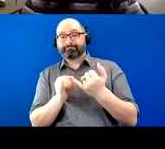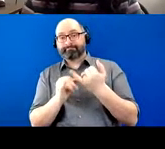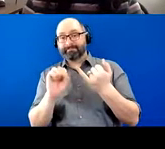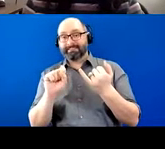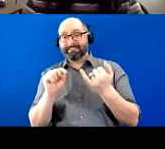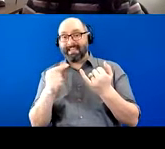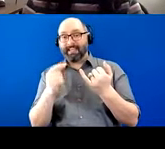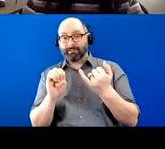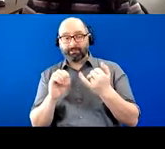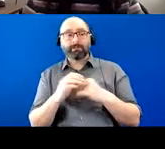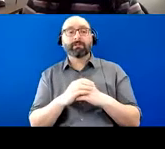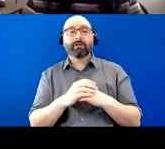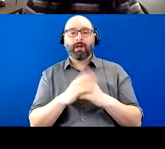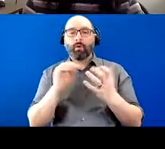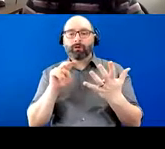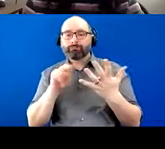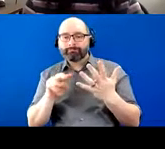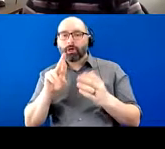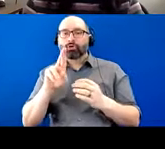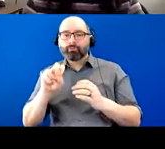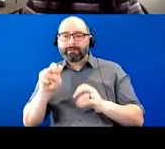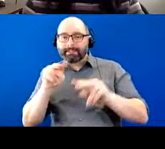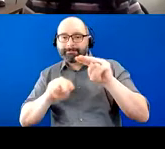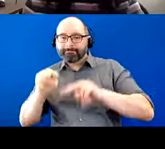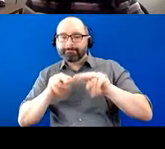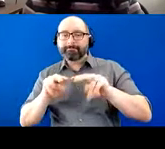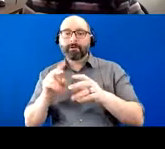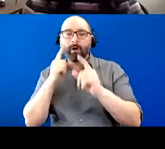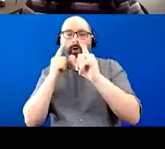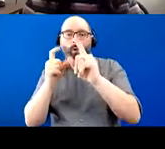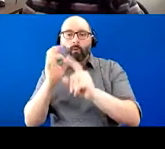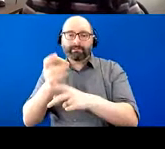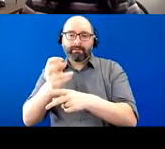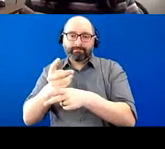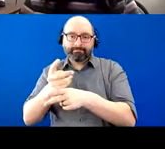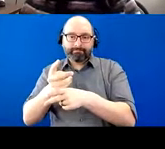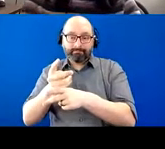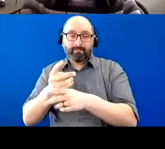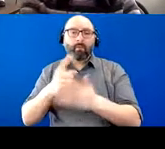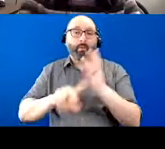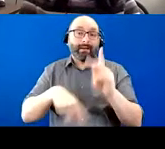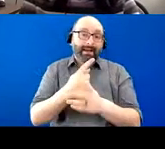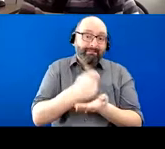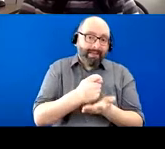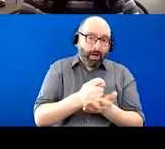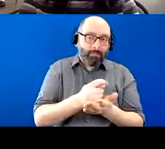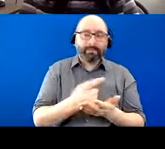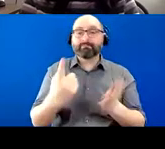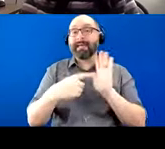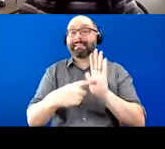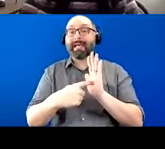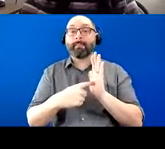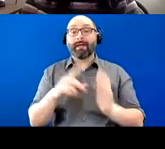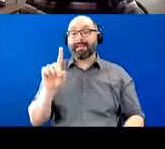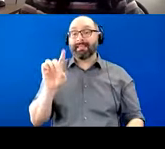to revisit the goals of care and kind of discuss, uh, what type of therapies we want to continue. So for example, you know, he stopped the